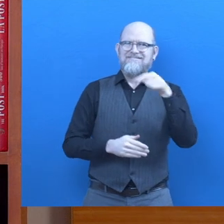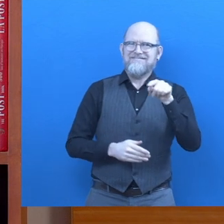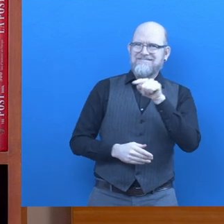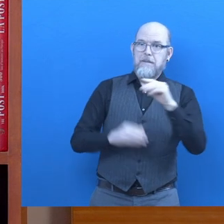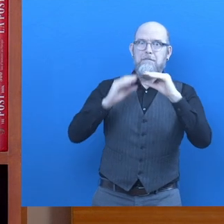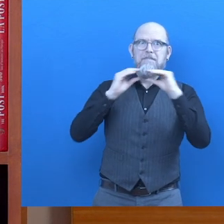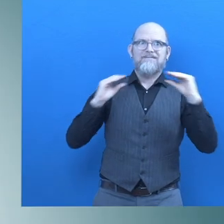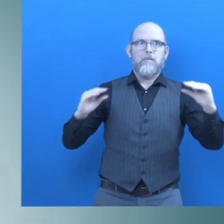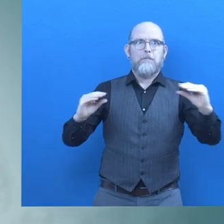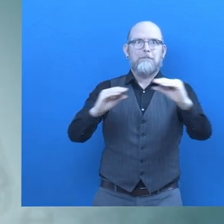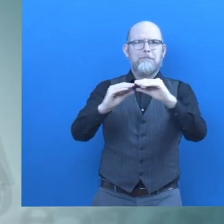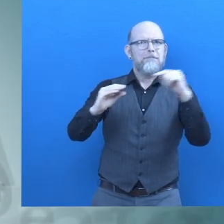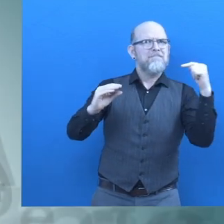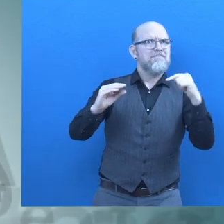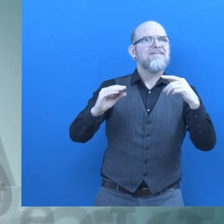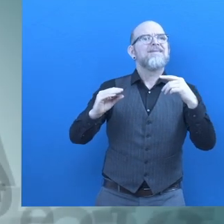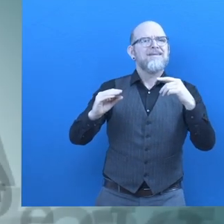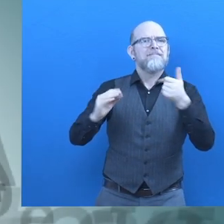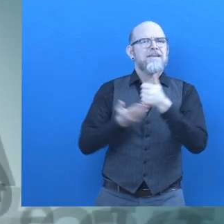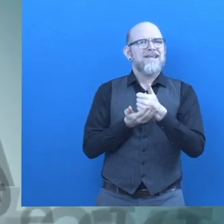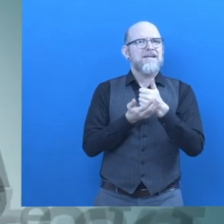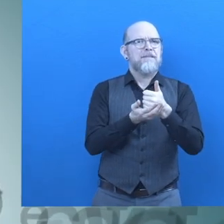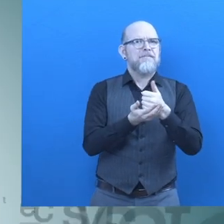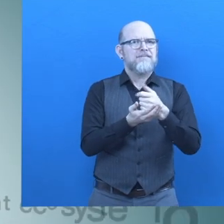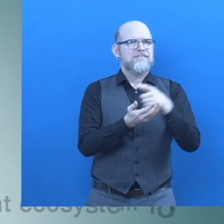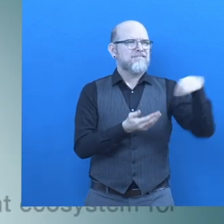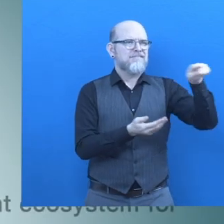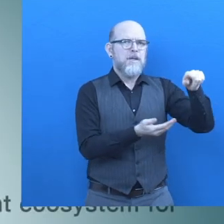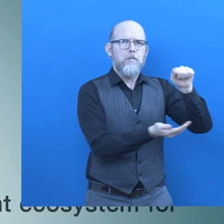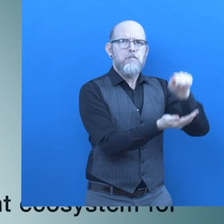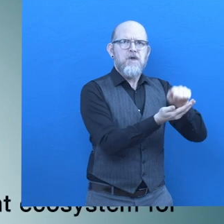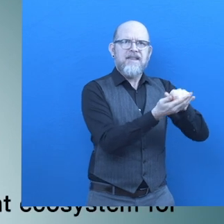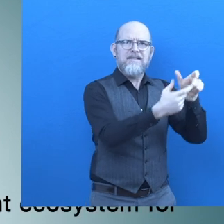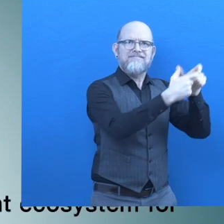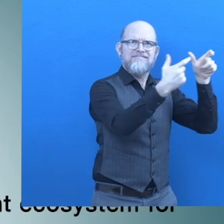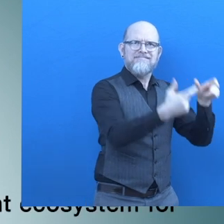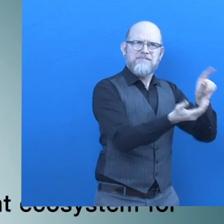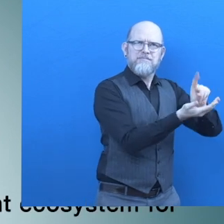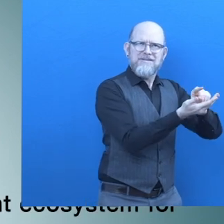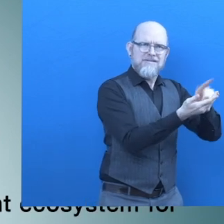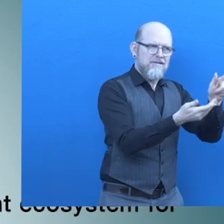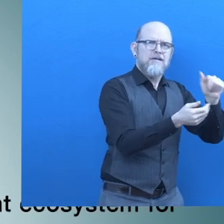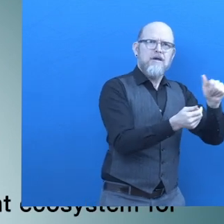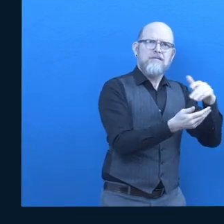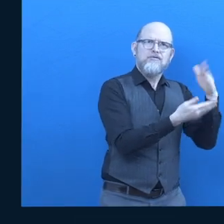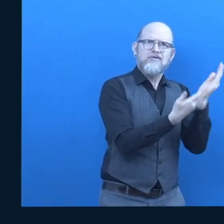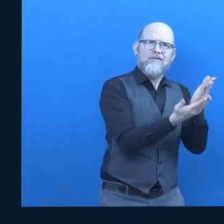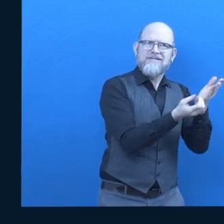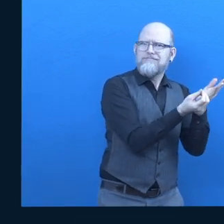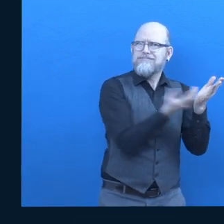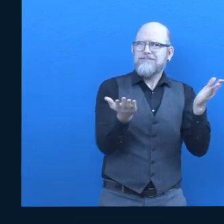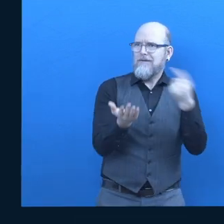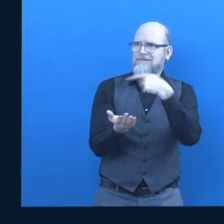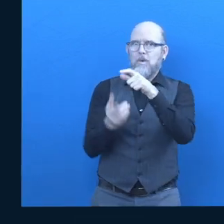supports the ecosystem of publishers of content with the consumers